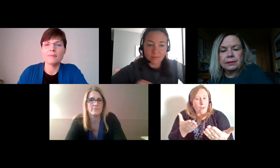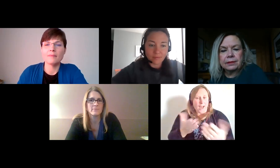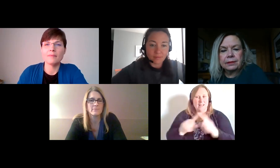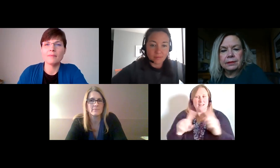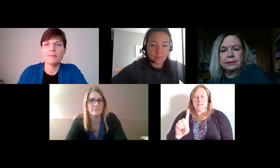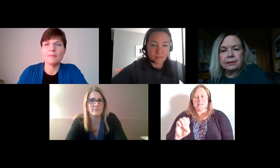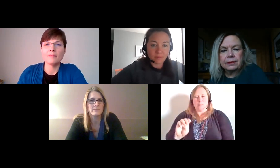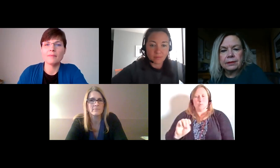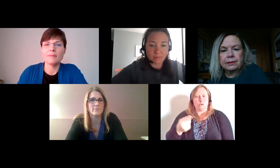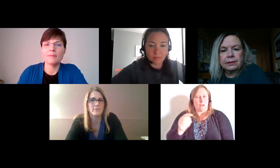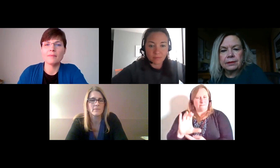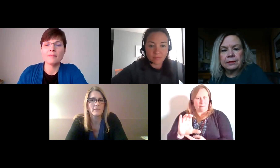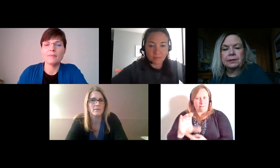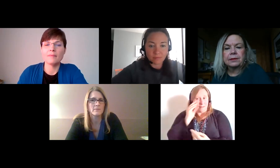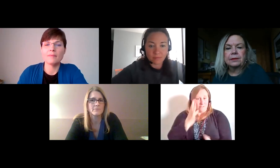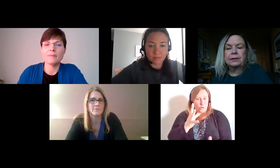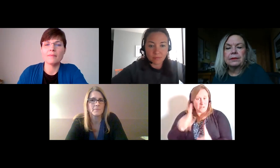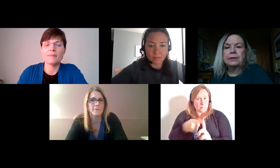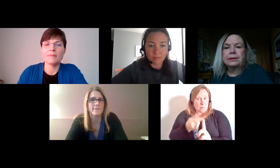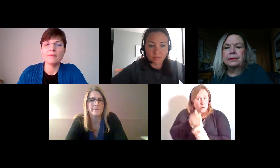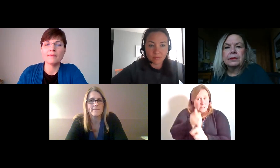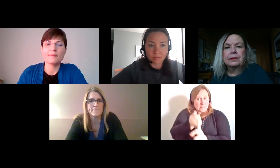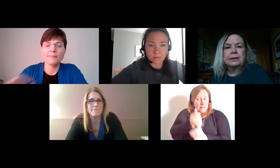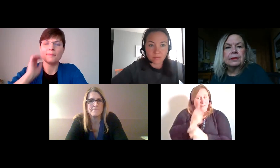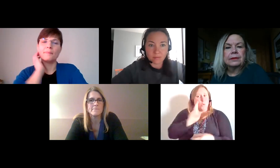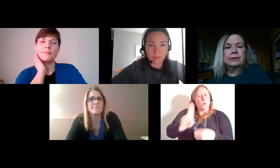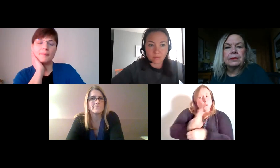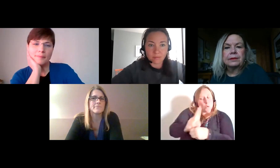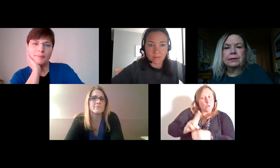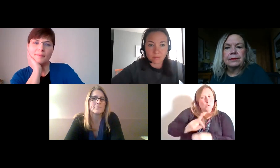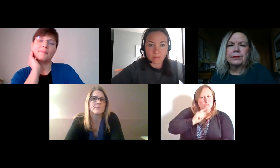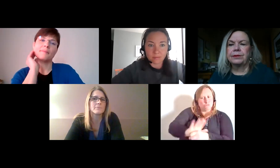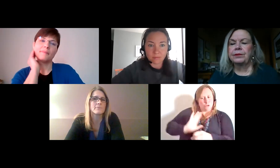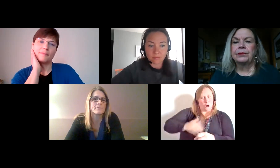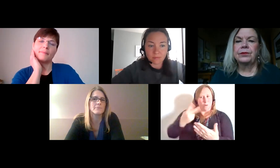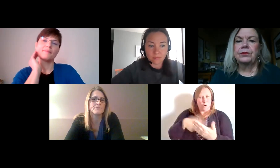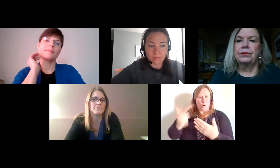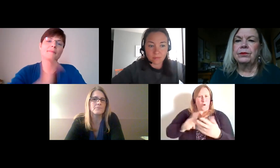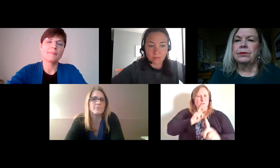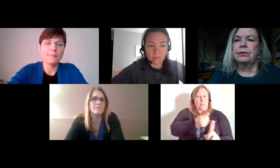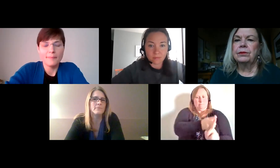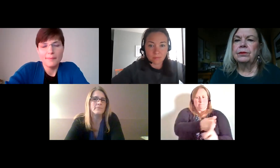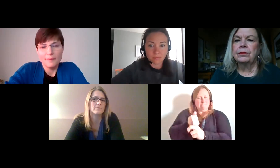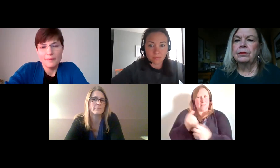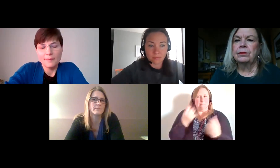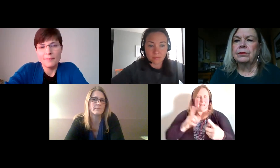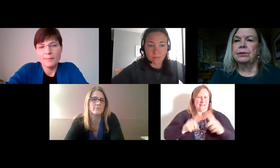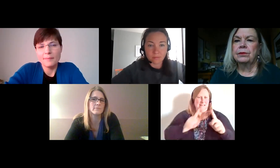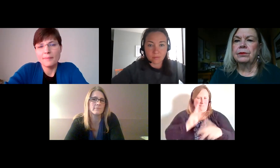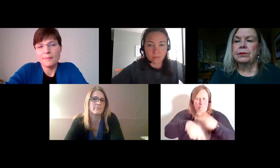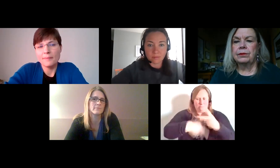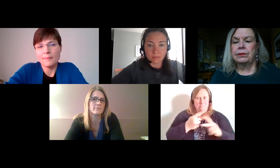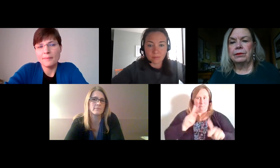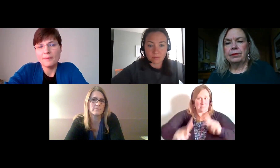information about yourself. This information is used to ensure our programming is reaching a diversity of audiences and to fulfill our